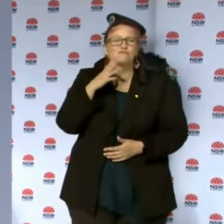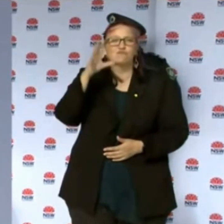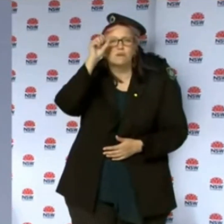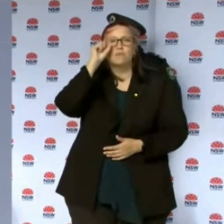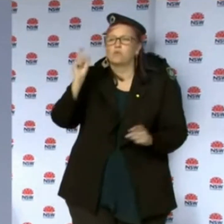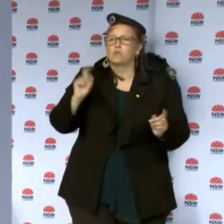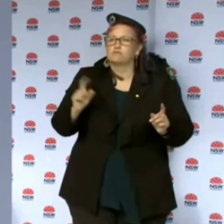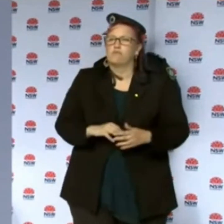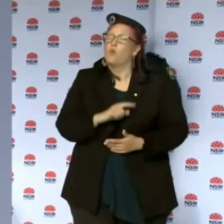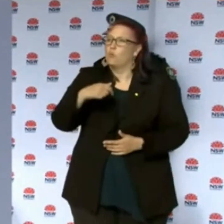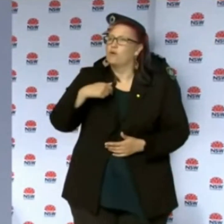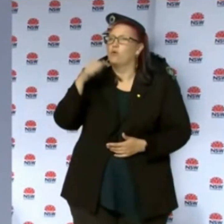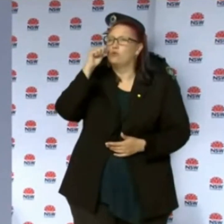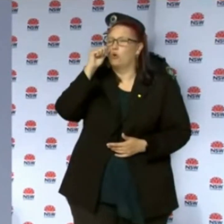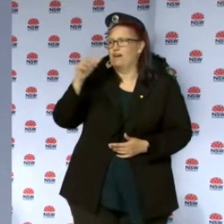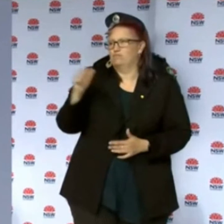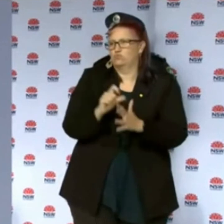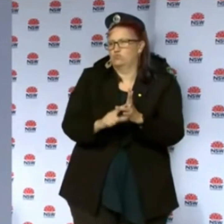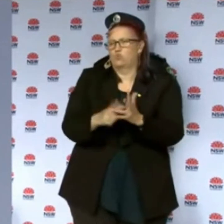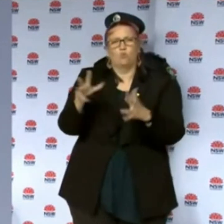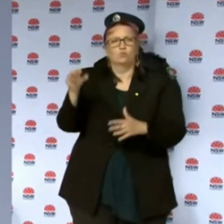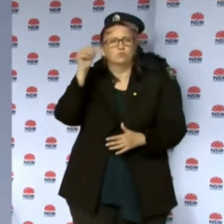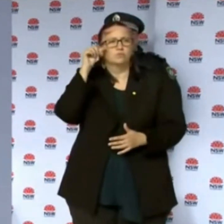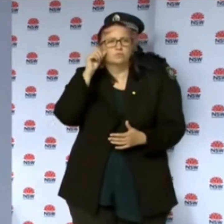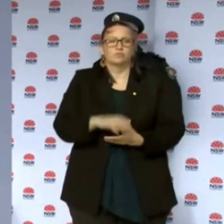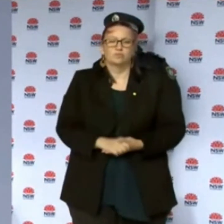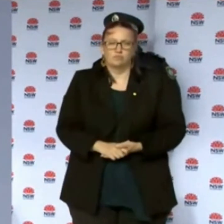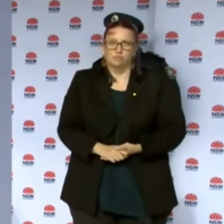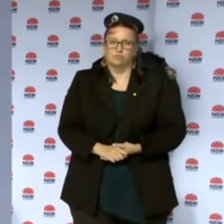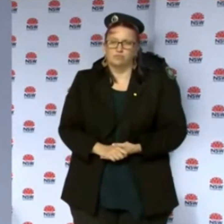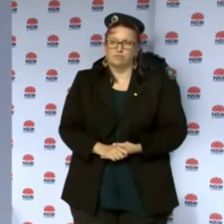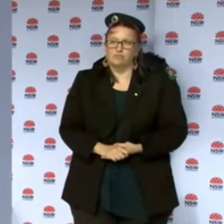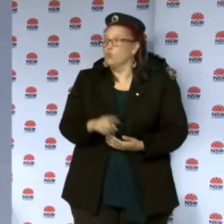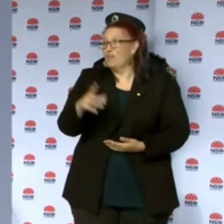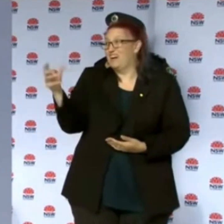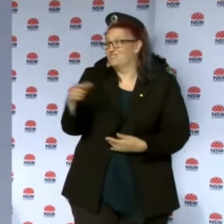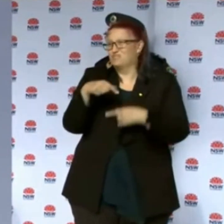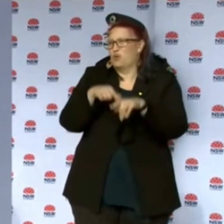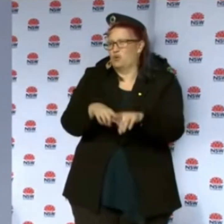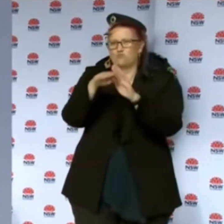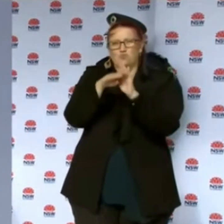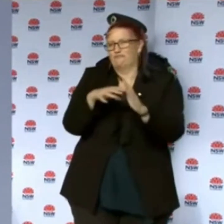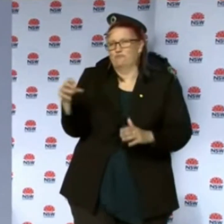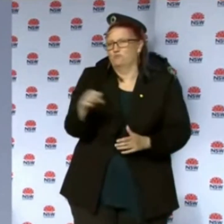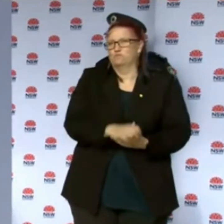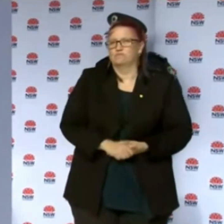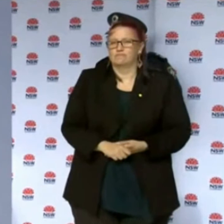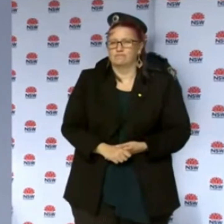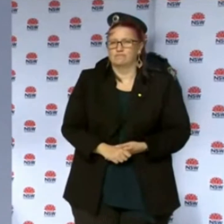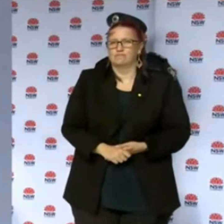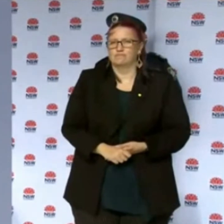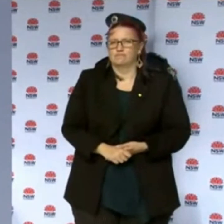that all of us know what we're told as the advice we need to take. And people need to follow that. It doesn't matter where it's written.